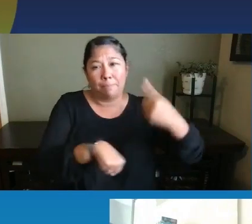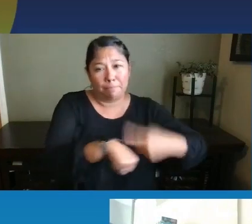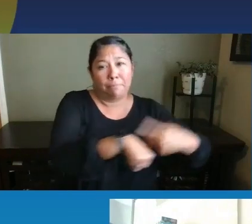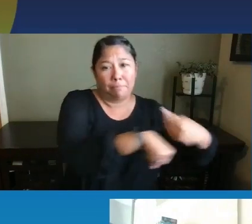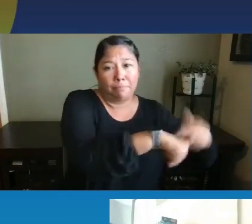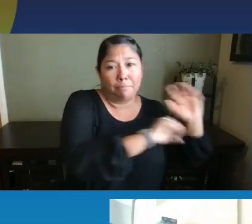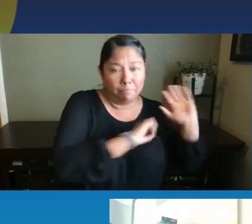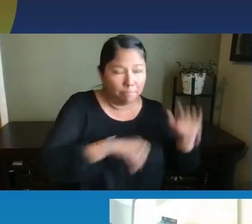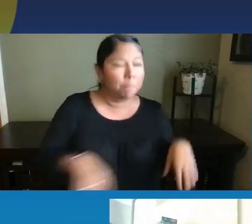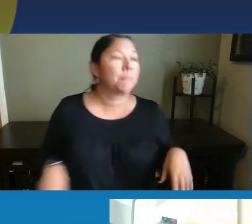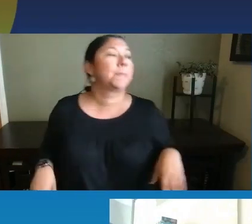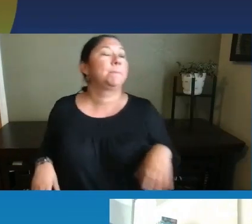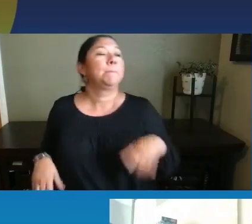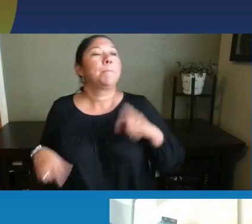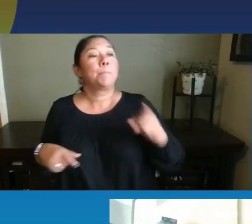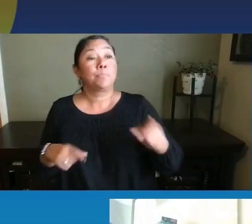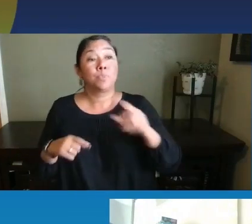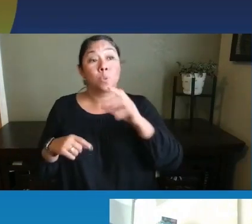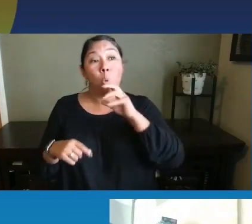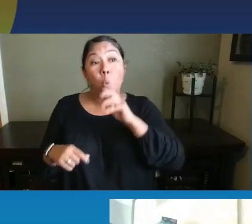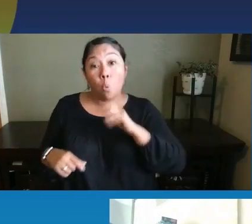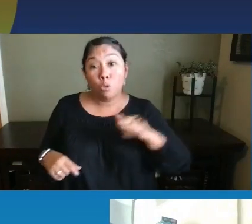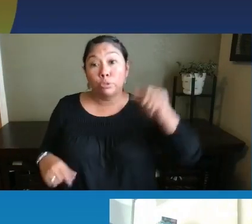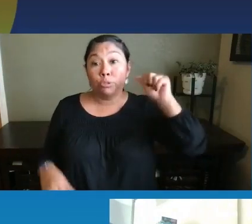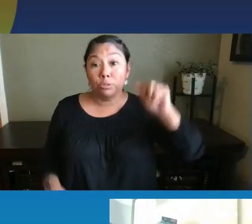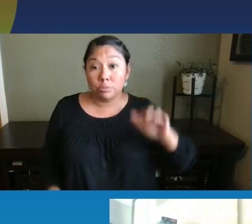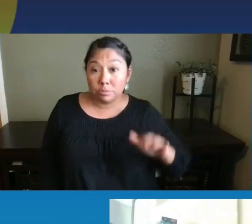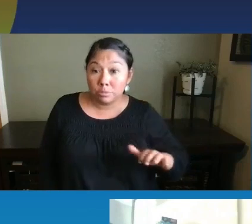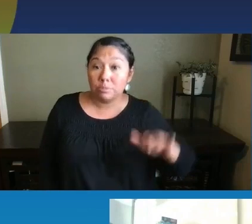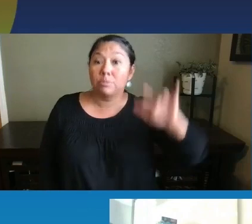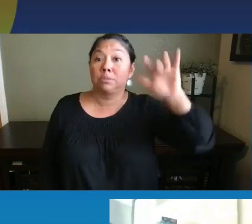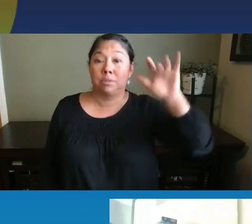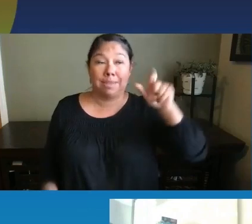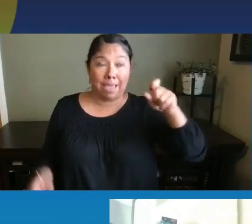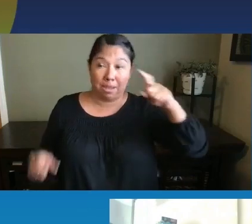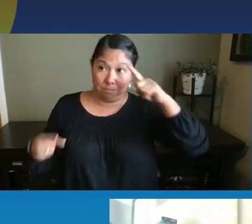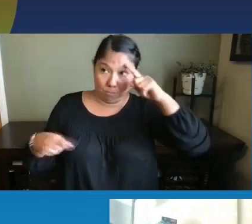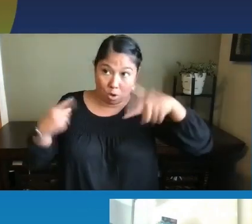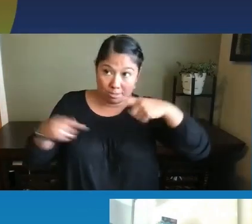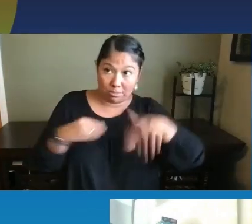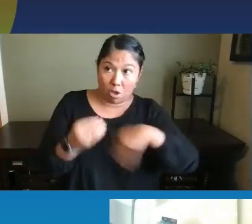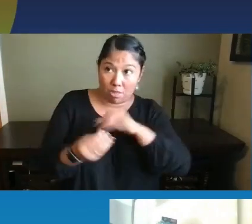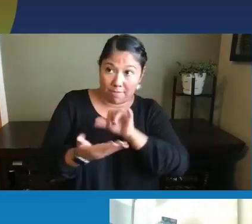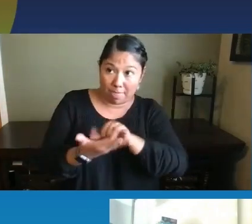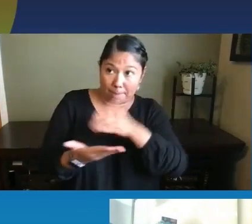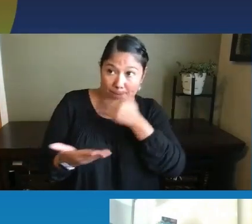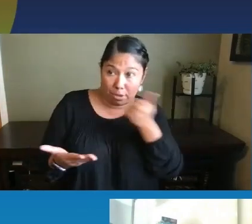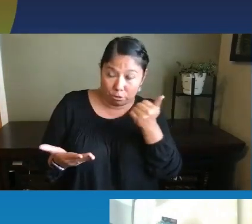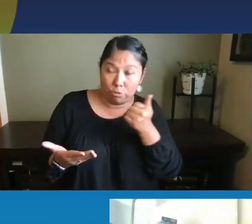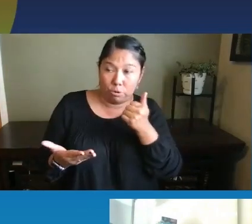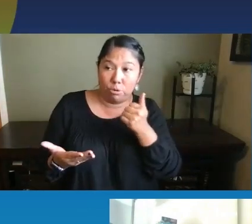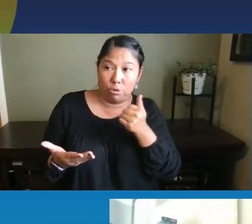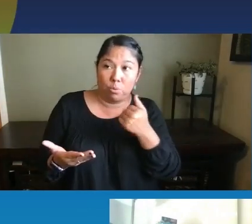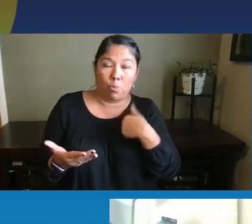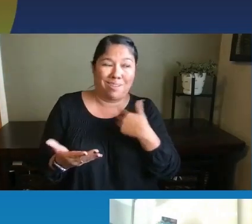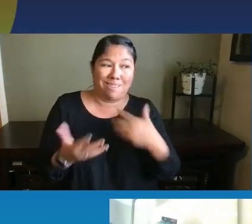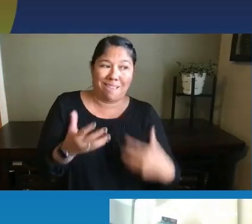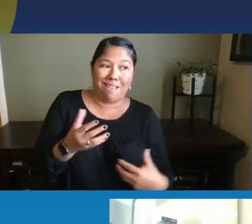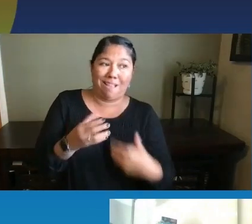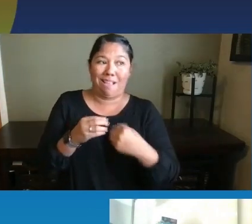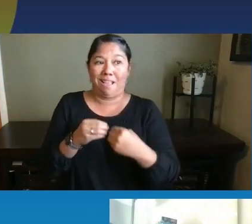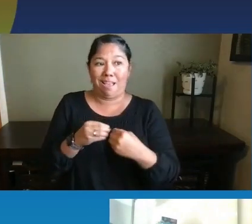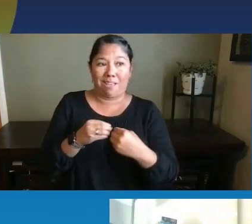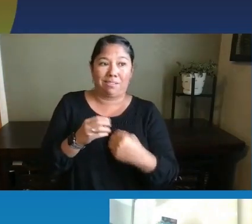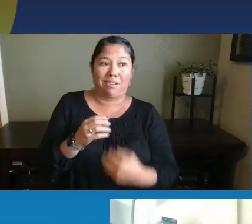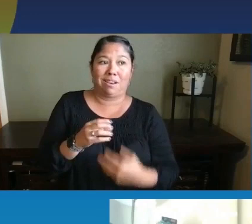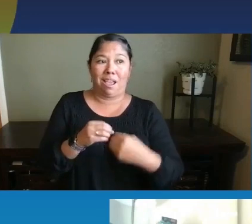as they start to get a little older and can process all of that better, um, that we, you know, start to slowly